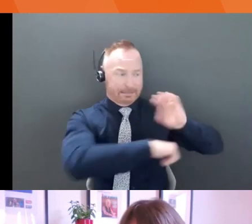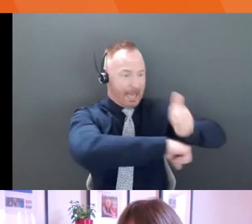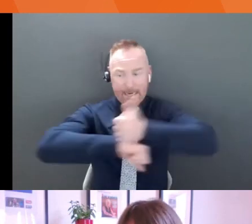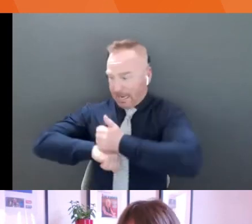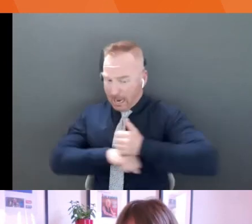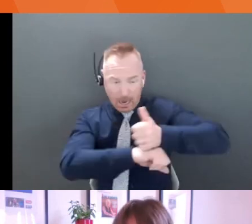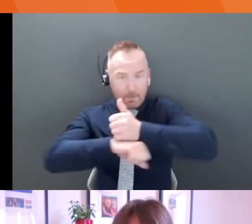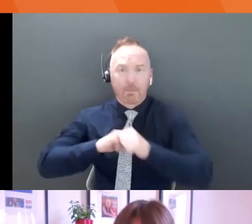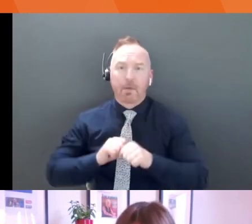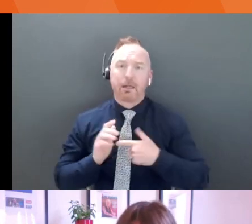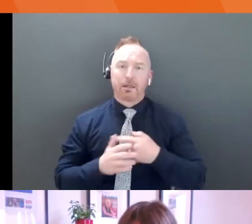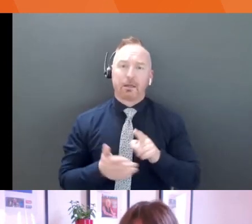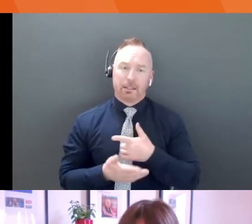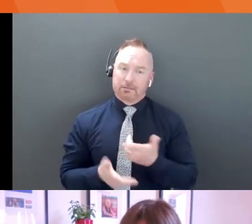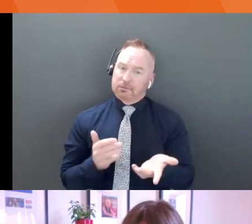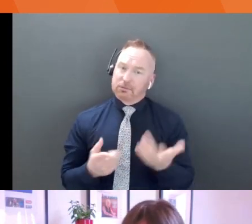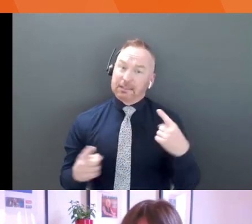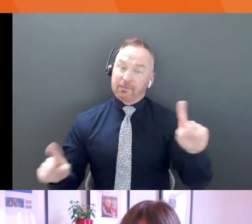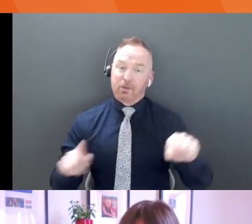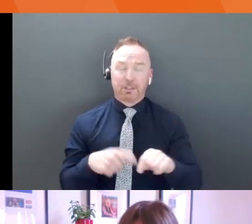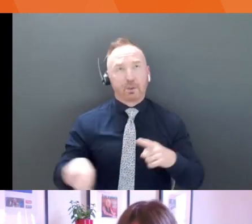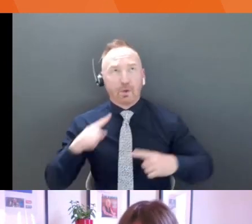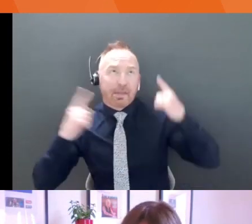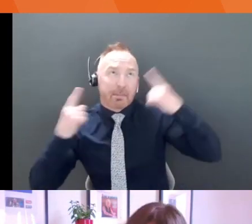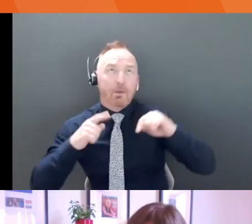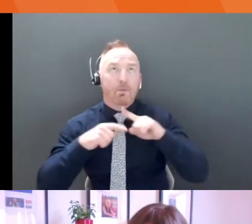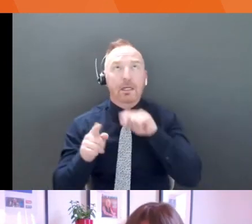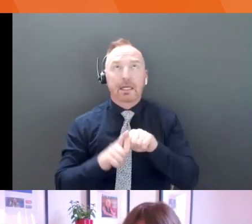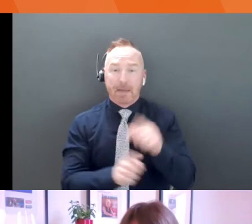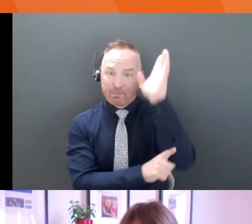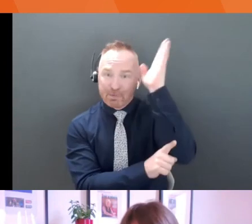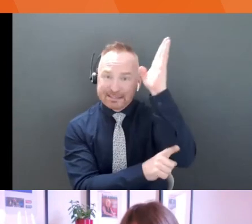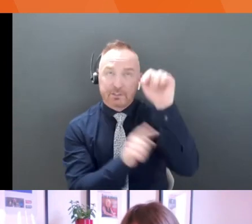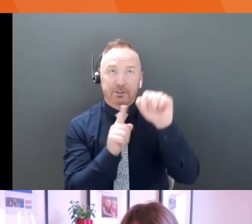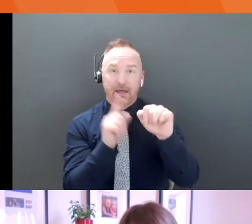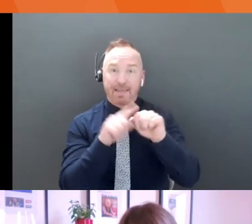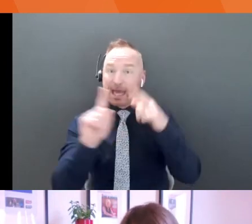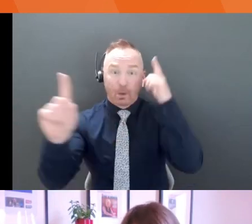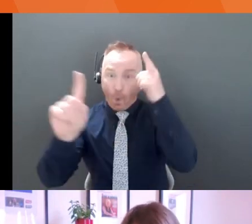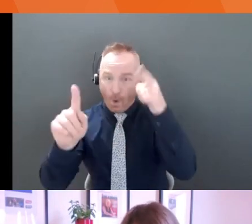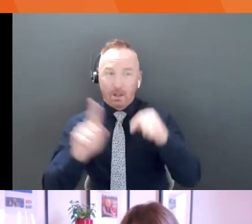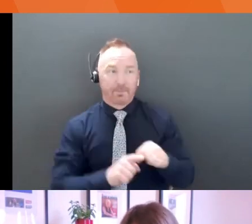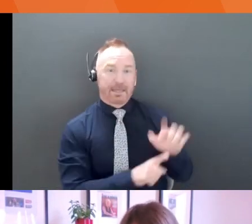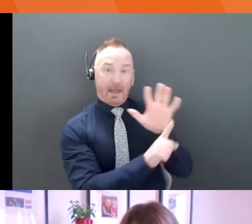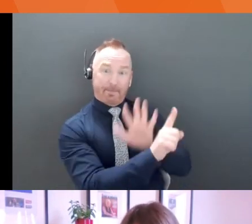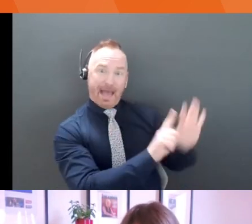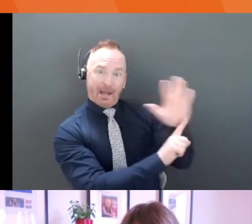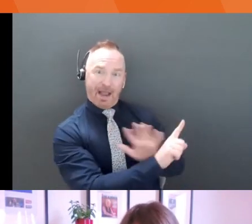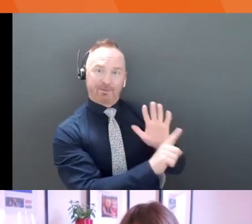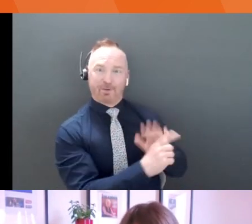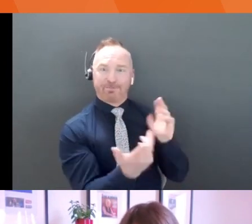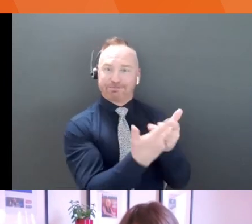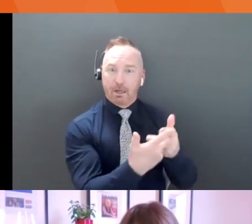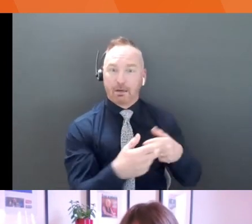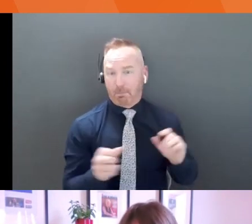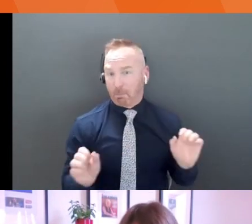It you putting thoughts into what, what the background of your presentation looks like. So, uh, that's what my recommendation is. But at the